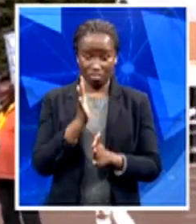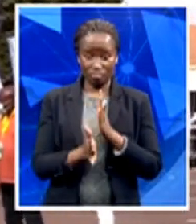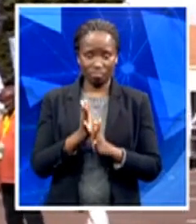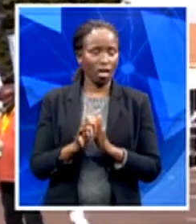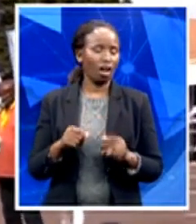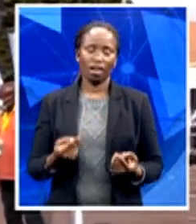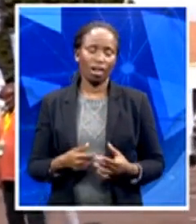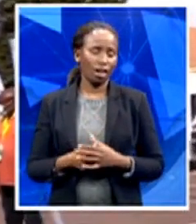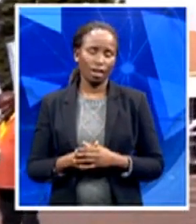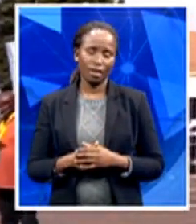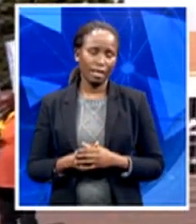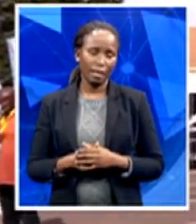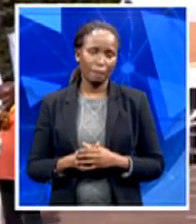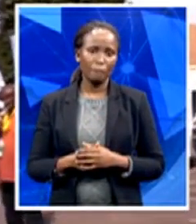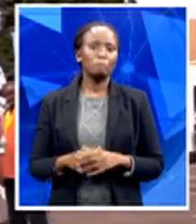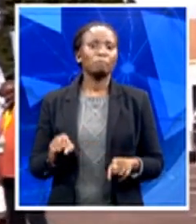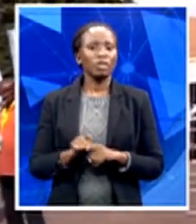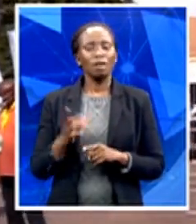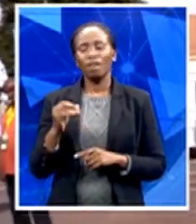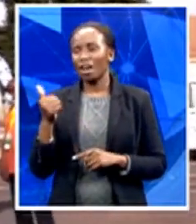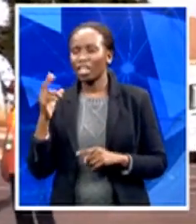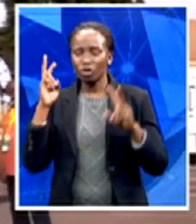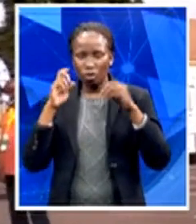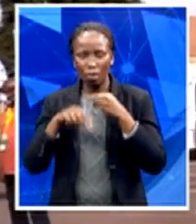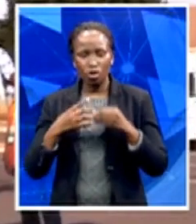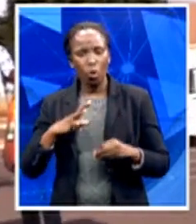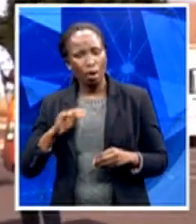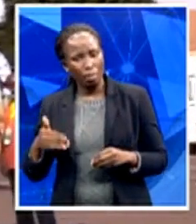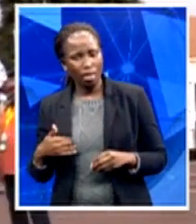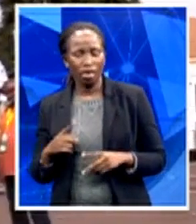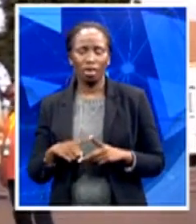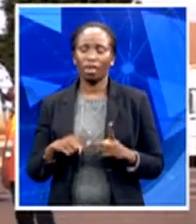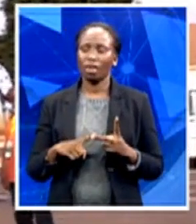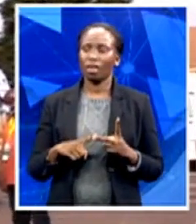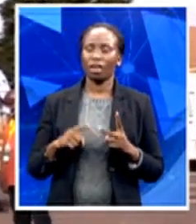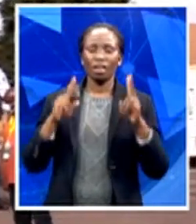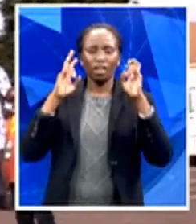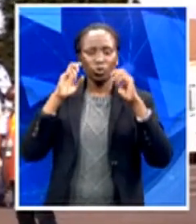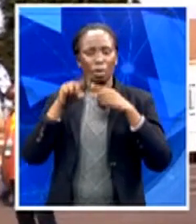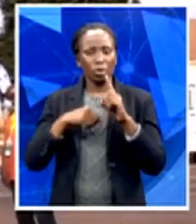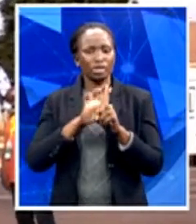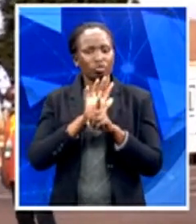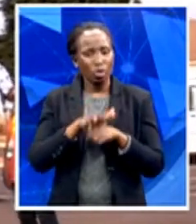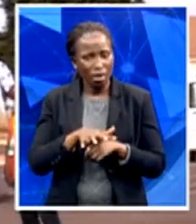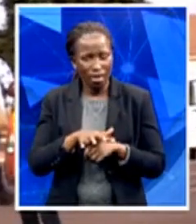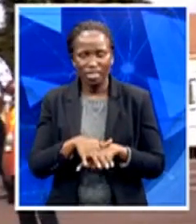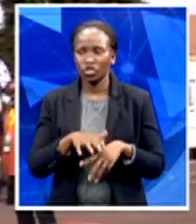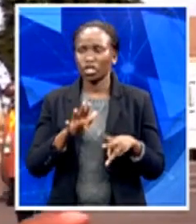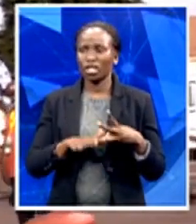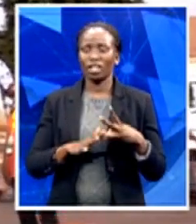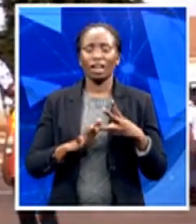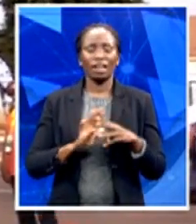about women, there are issues of discrimination which are all within